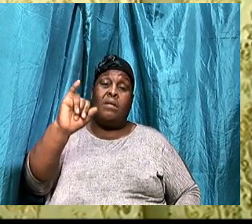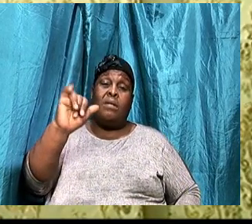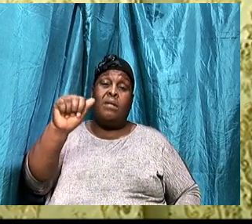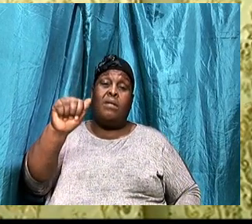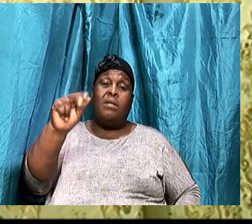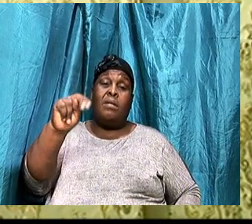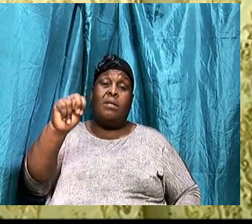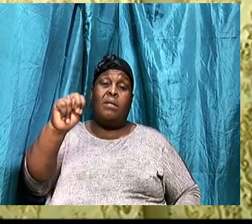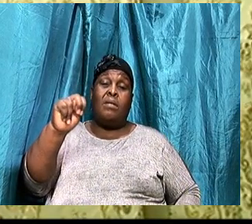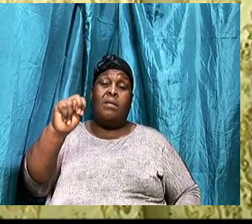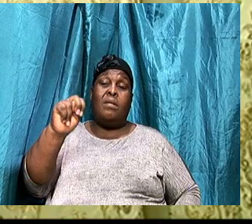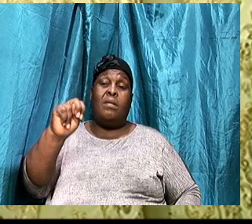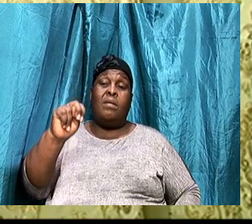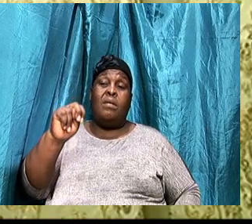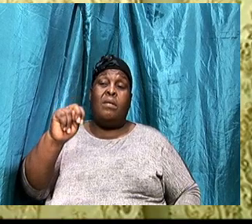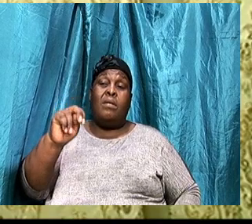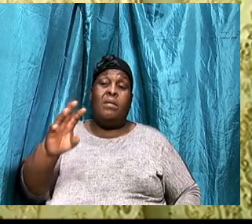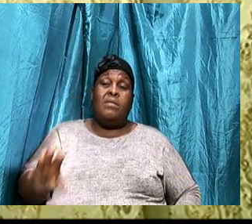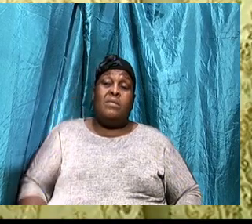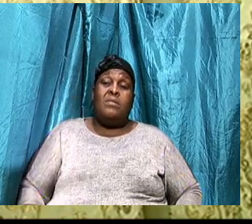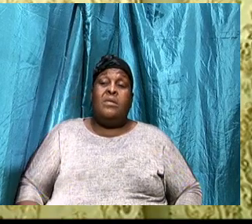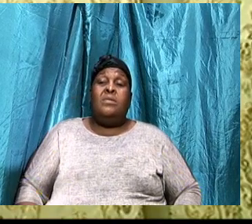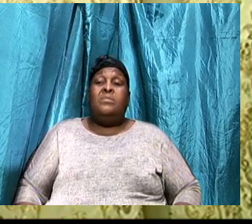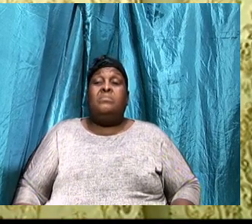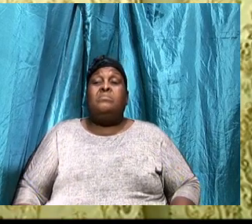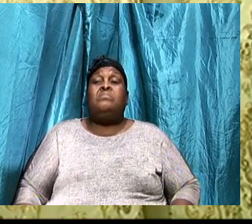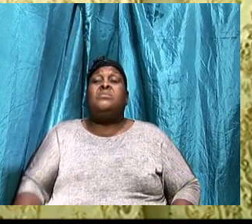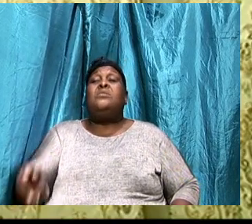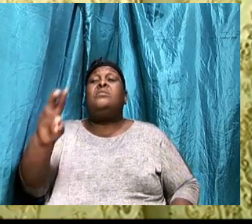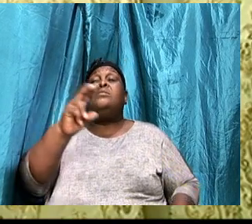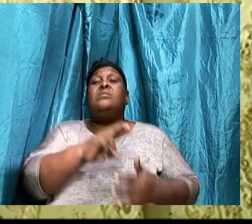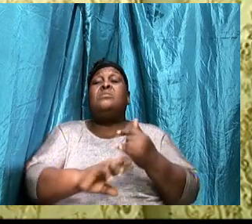17 through to 20,